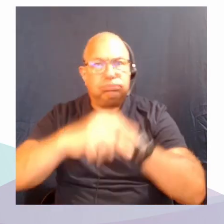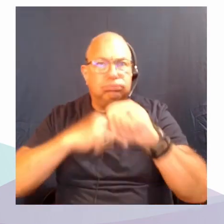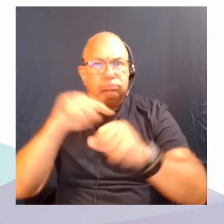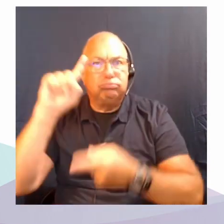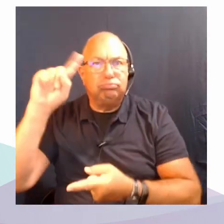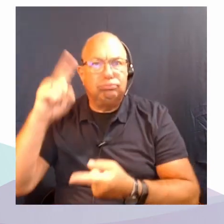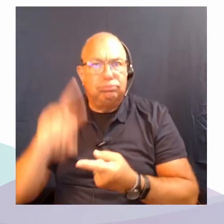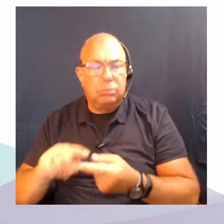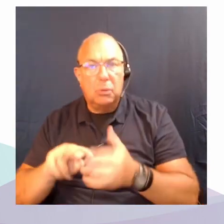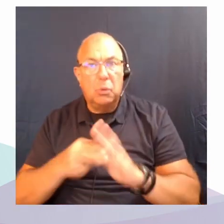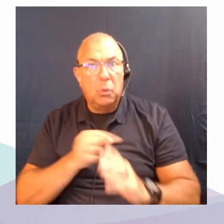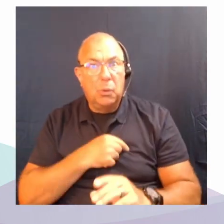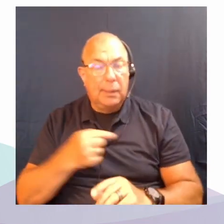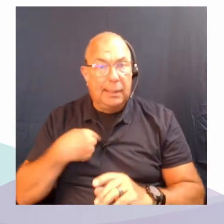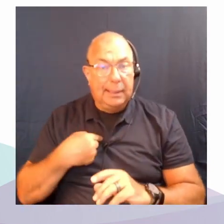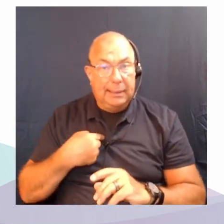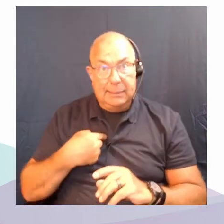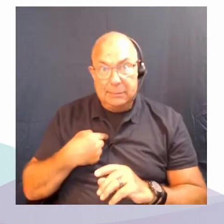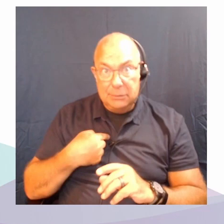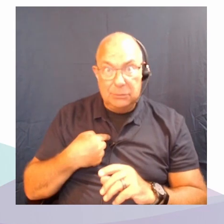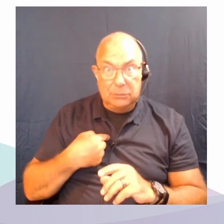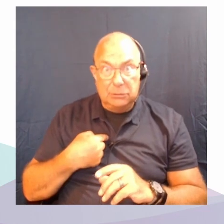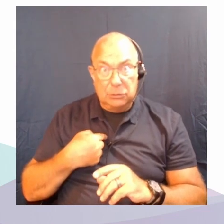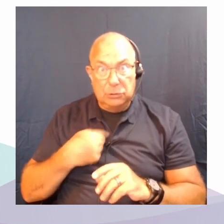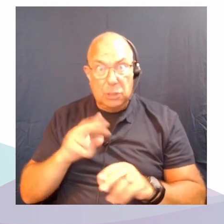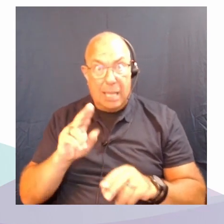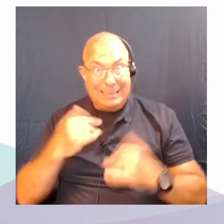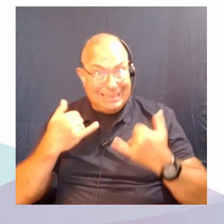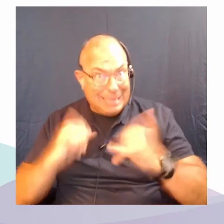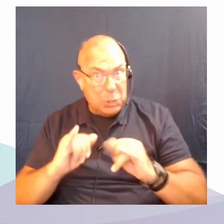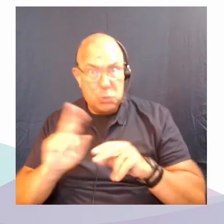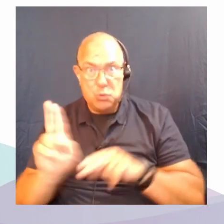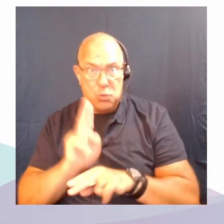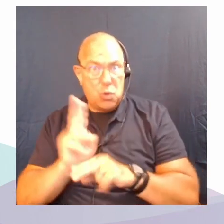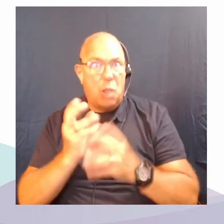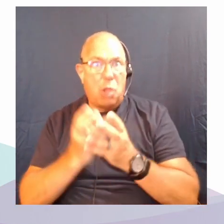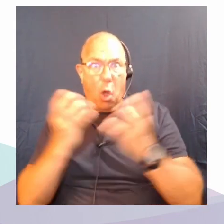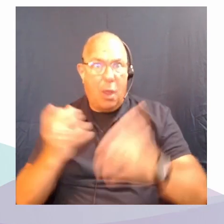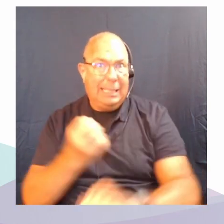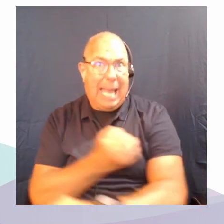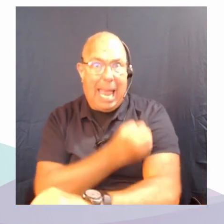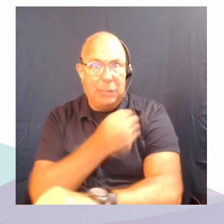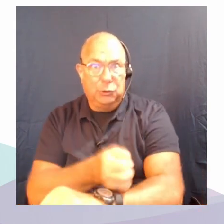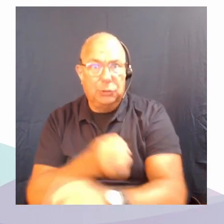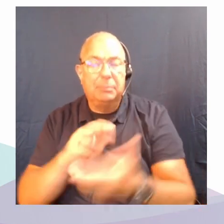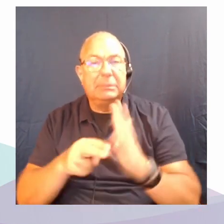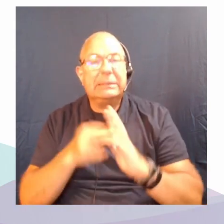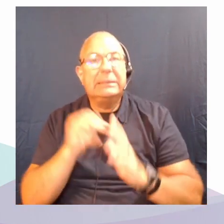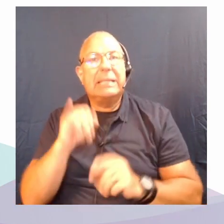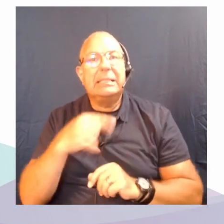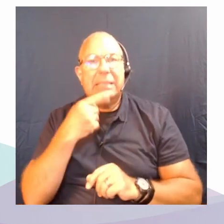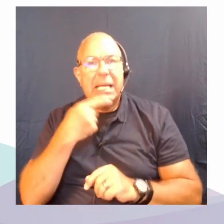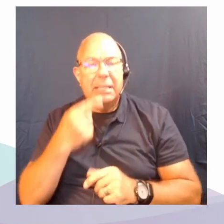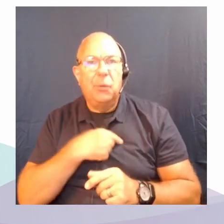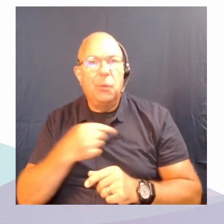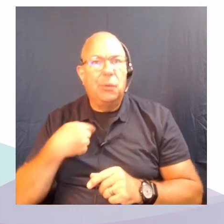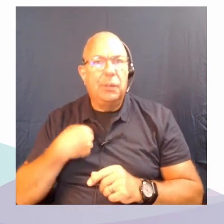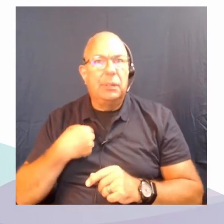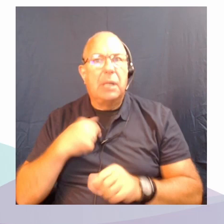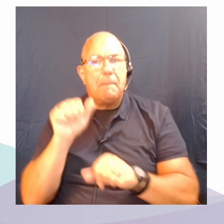use of energy out of our system, which tells us about how much work we have to do.